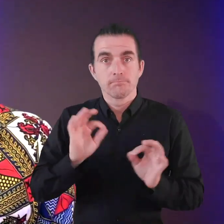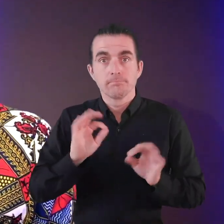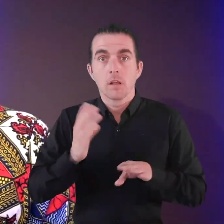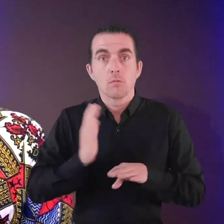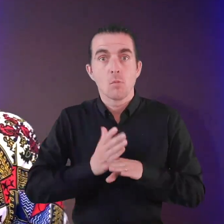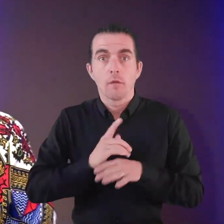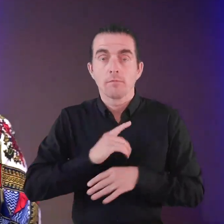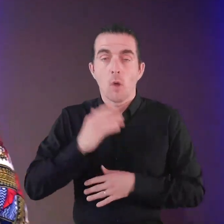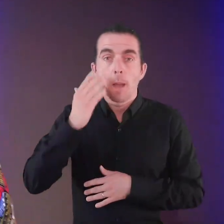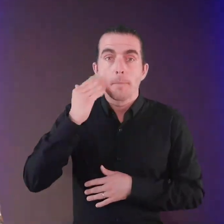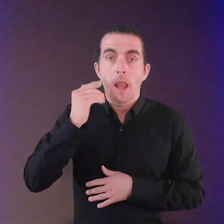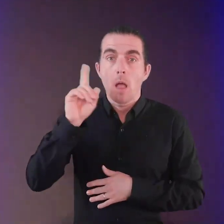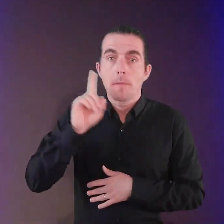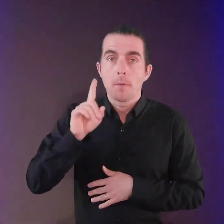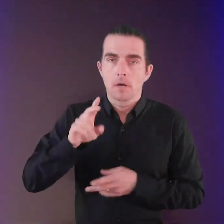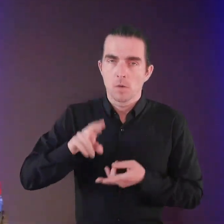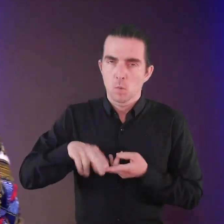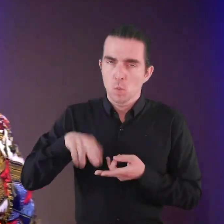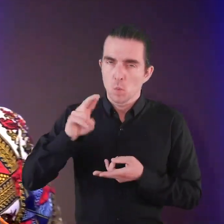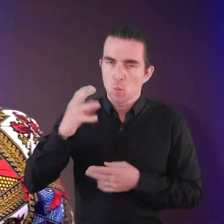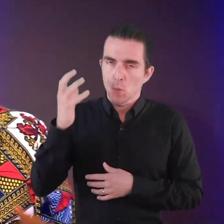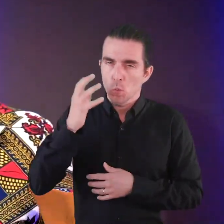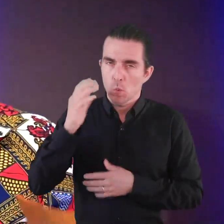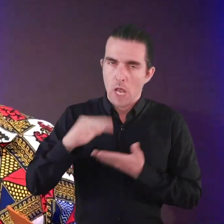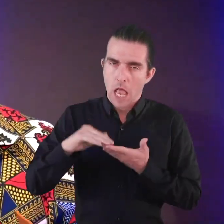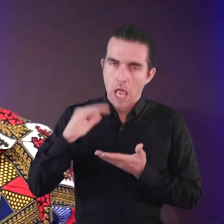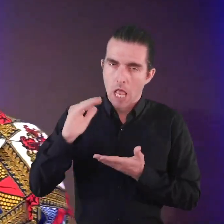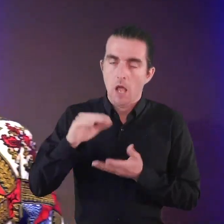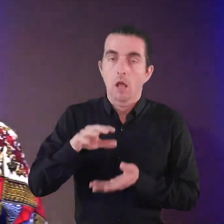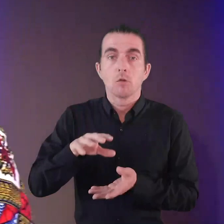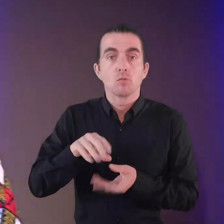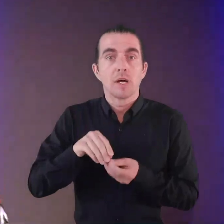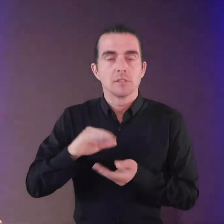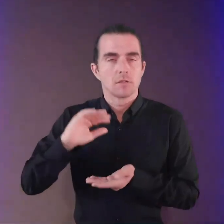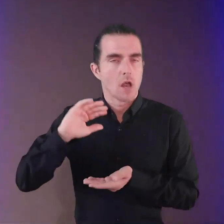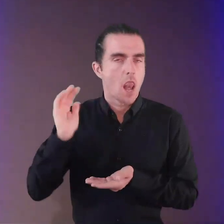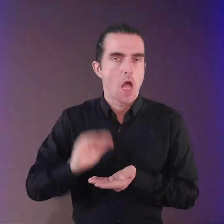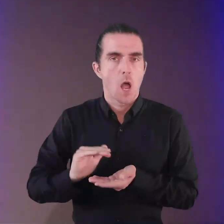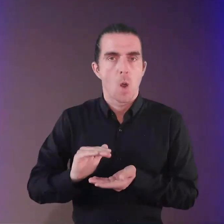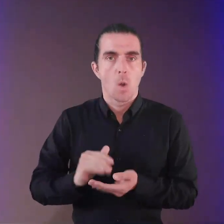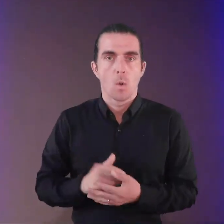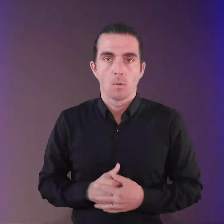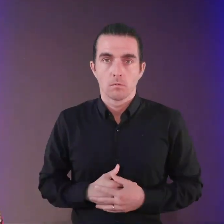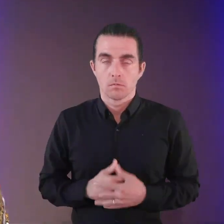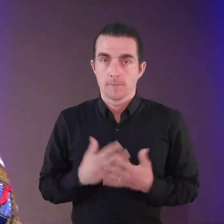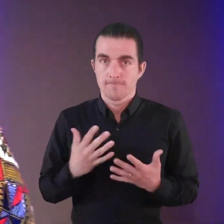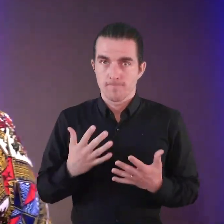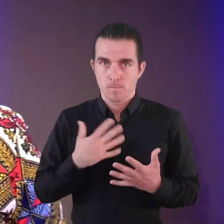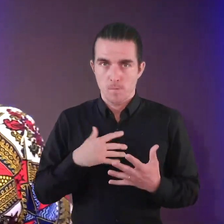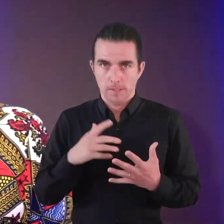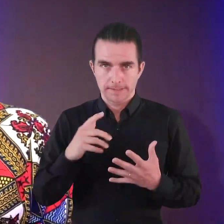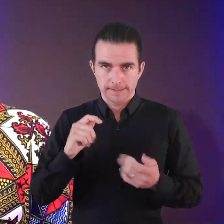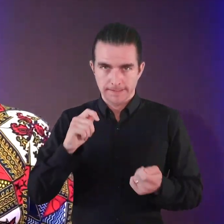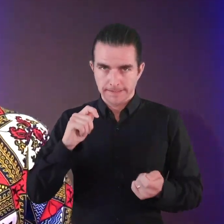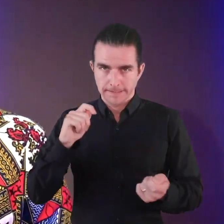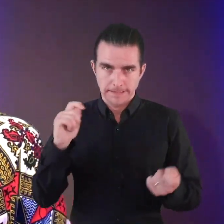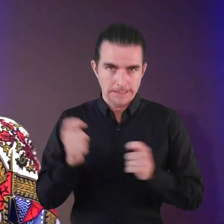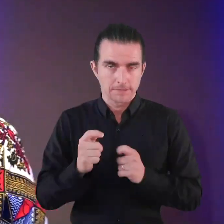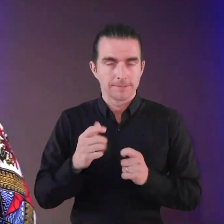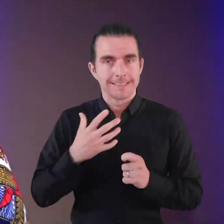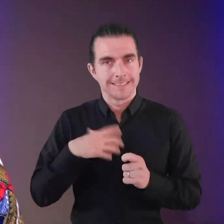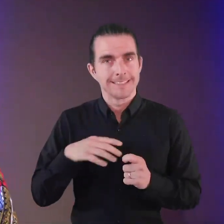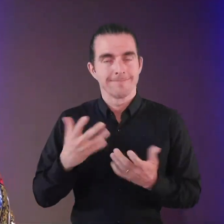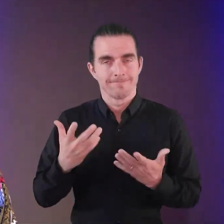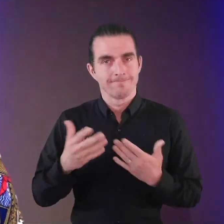Unemployment for black people is high and the wages are lower. The task of turning this all